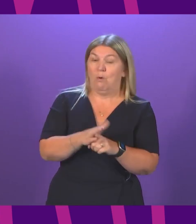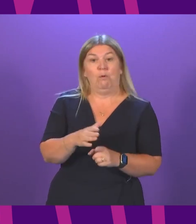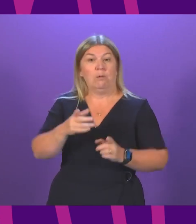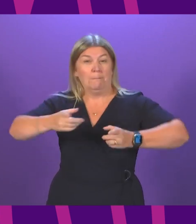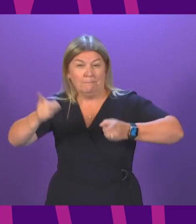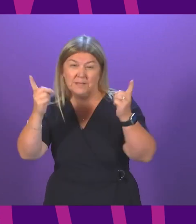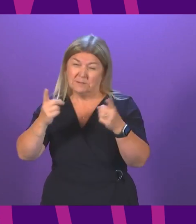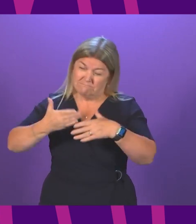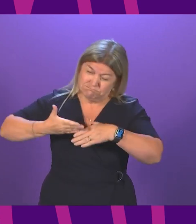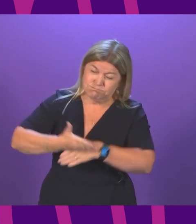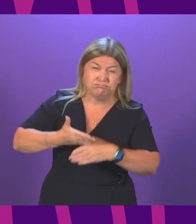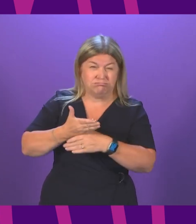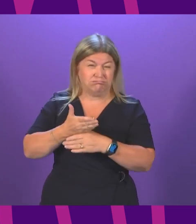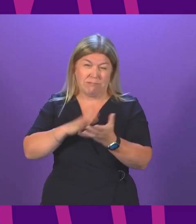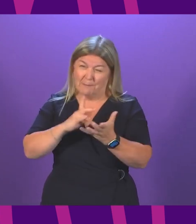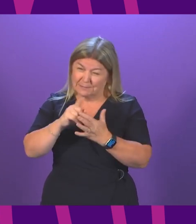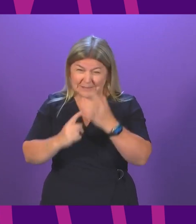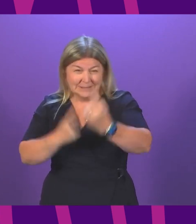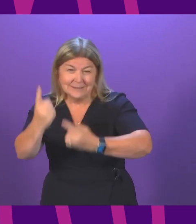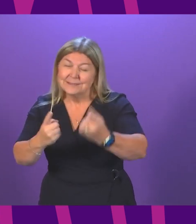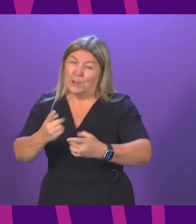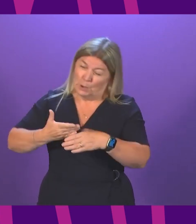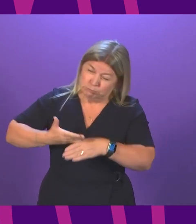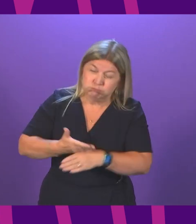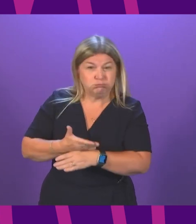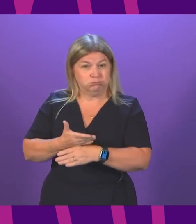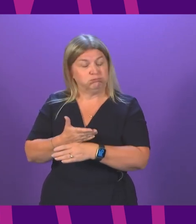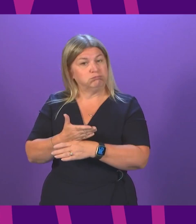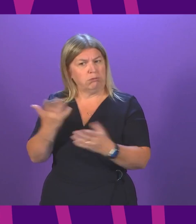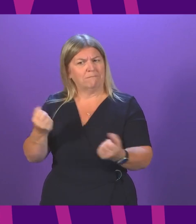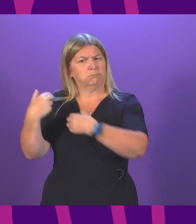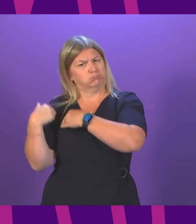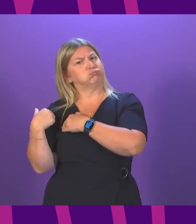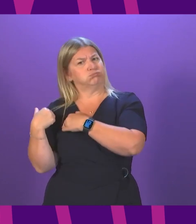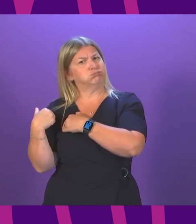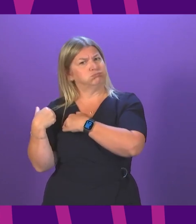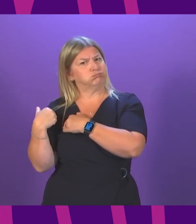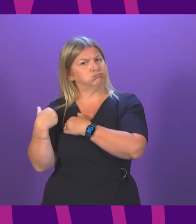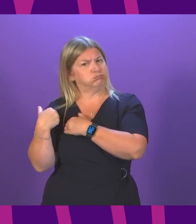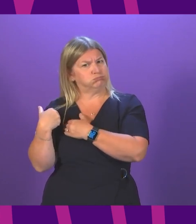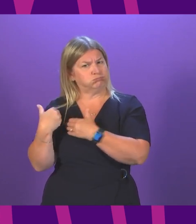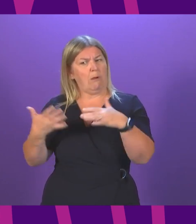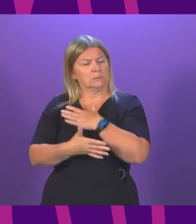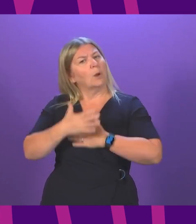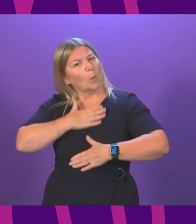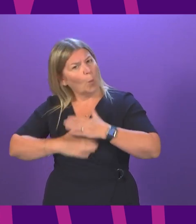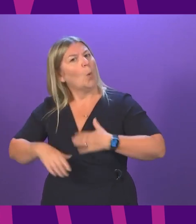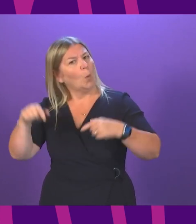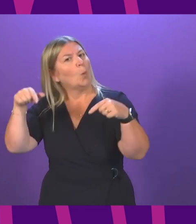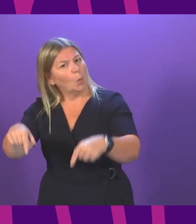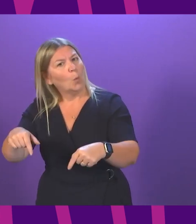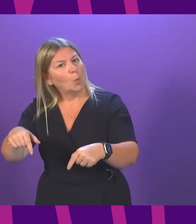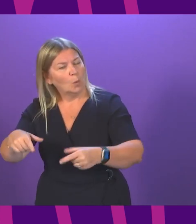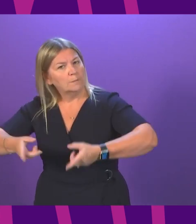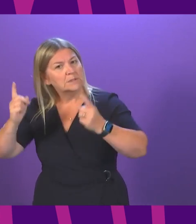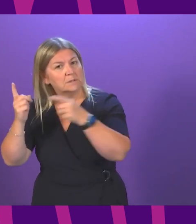hardworking, dedicated ministers are bound by collective responsibility under the ministerial code. This is a question of